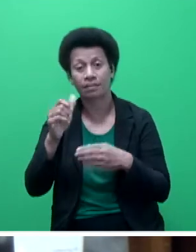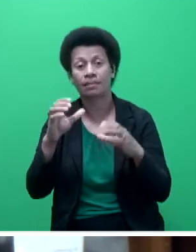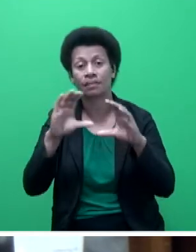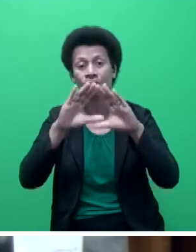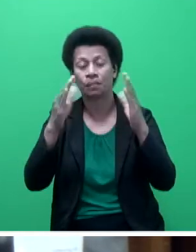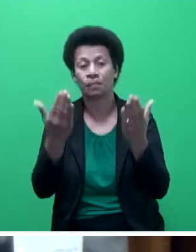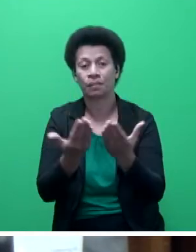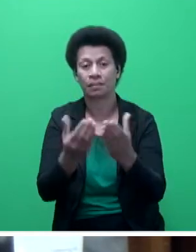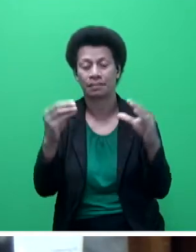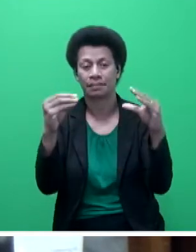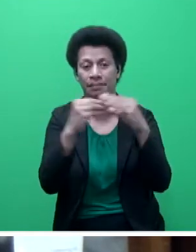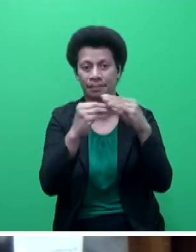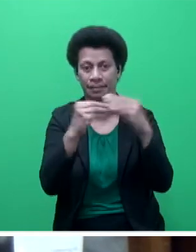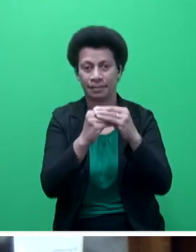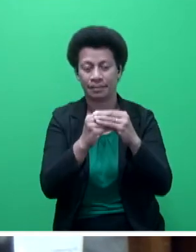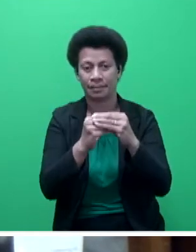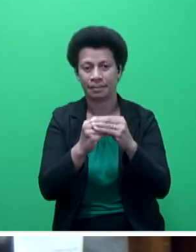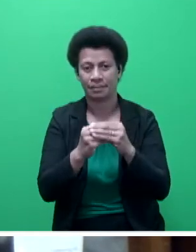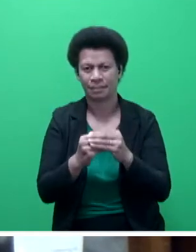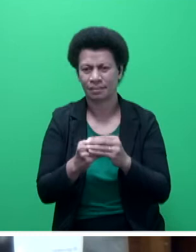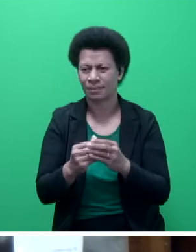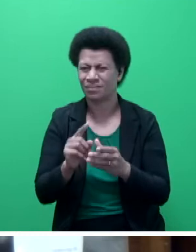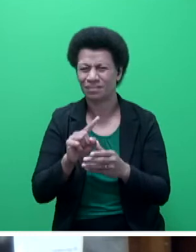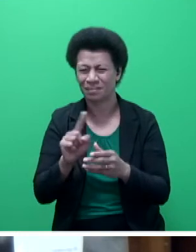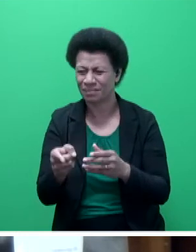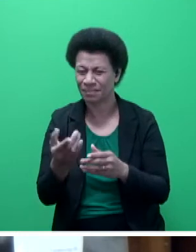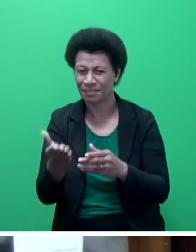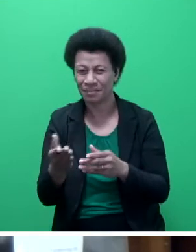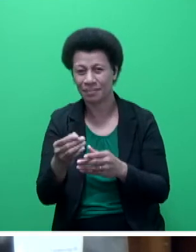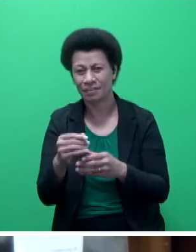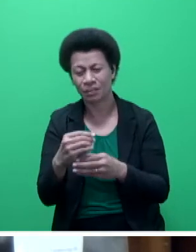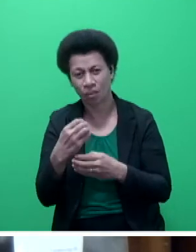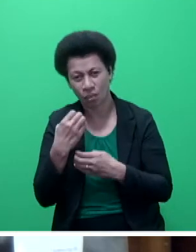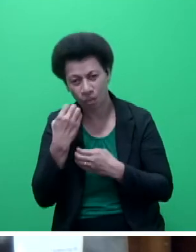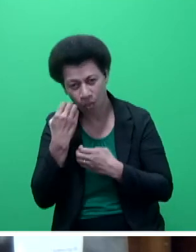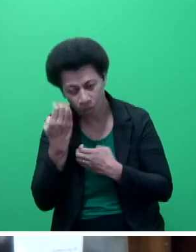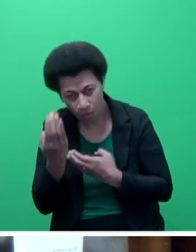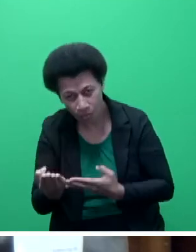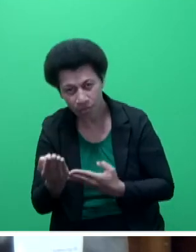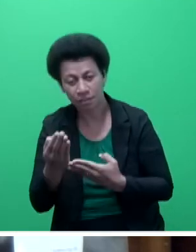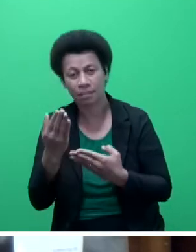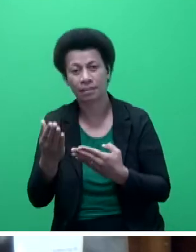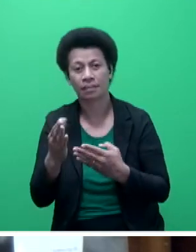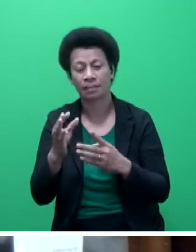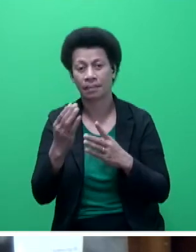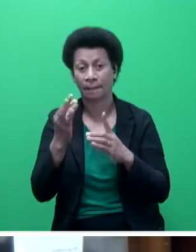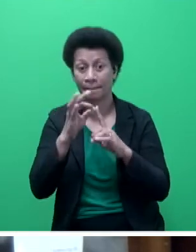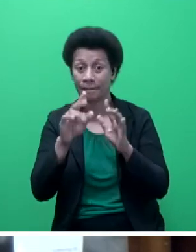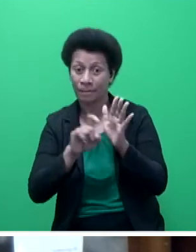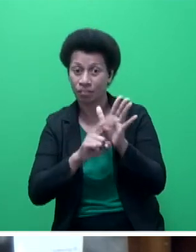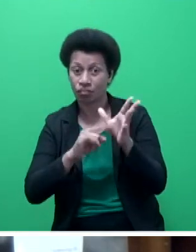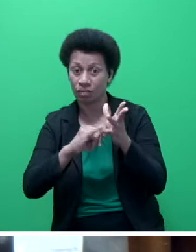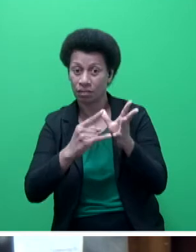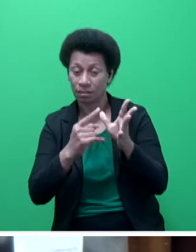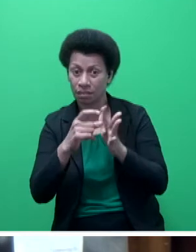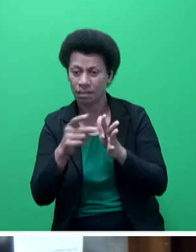Mr Speaker, sir, by the unbecoming public attack by Honorable Prasad and the Fiji Times questioning the integrity of